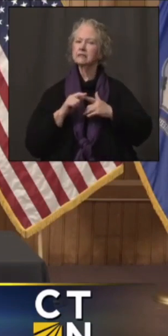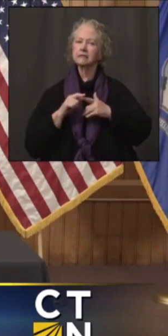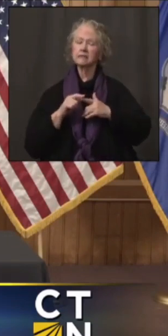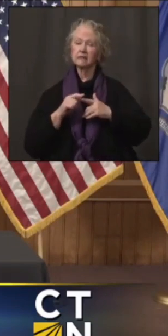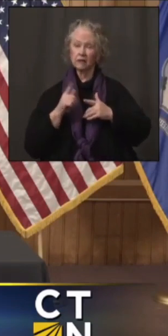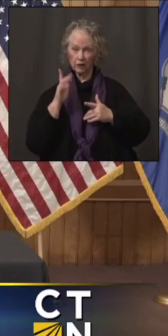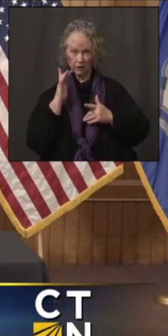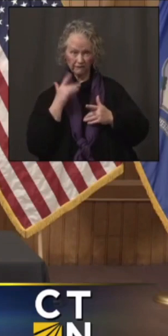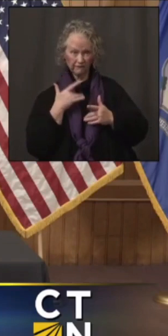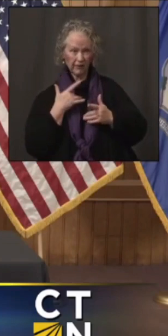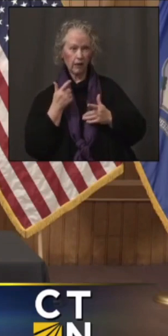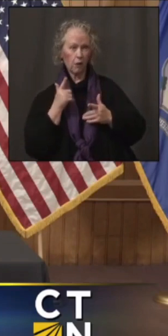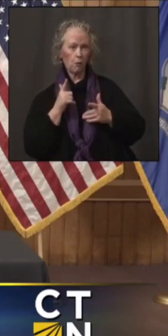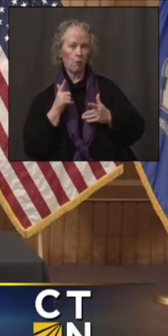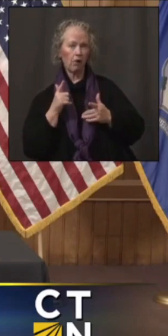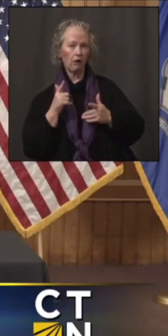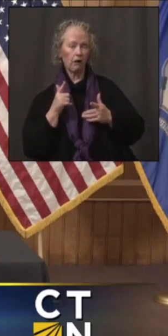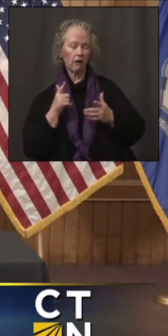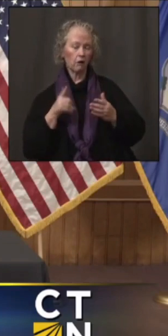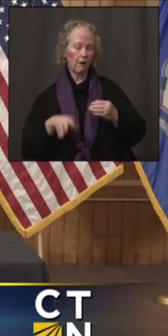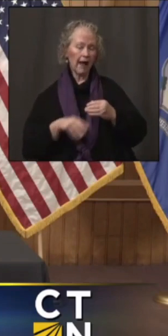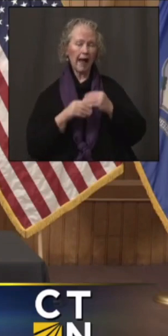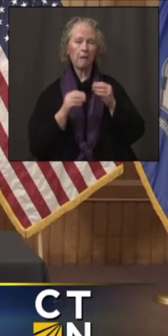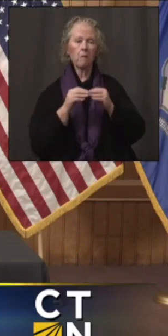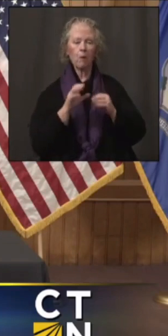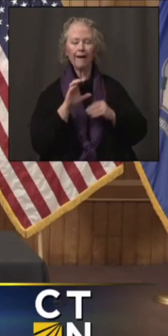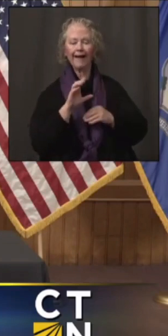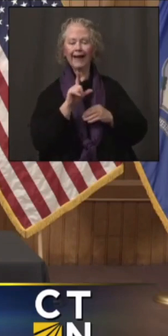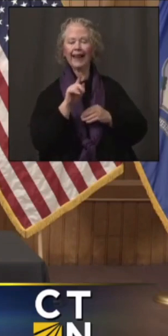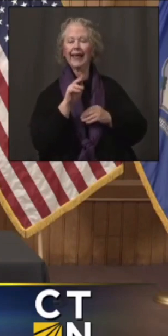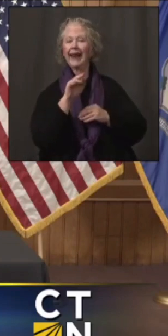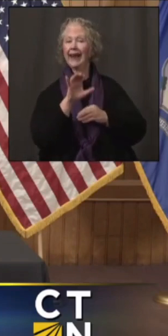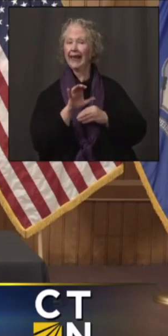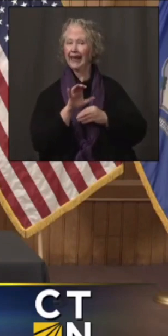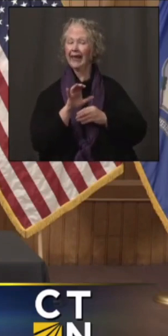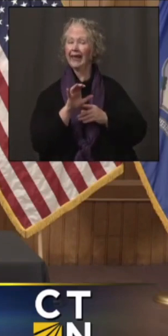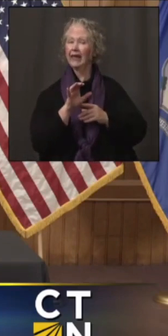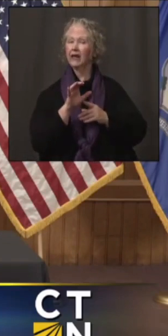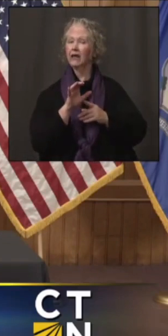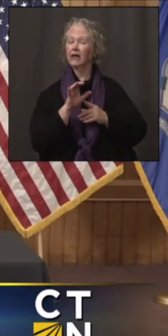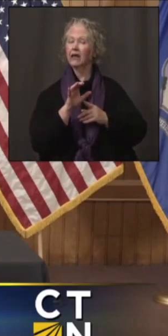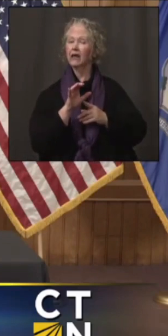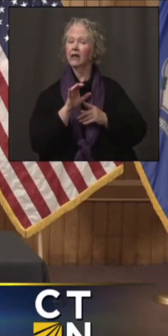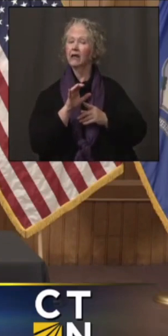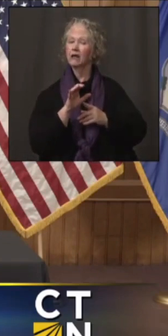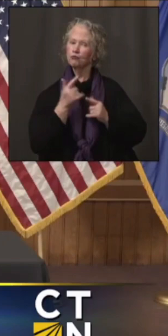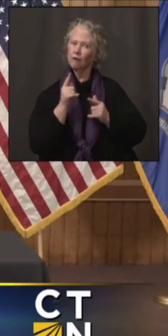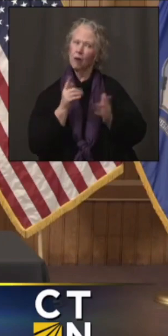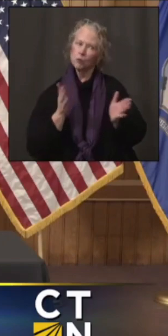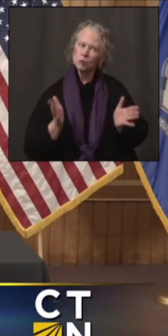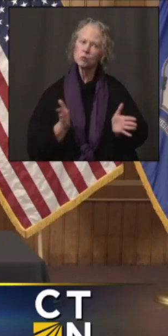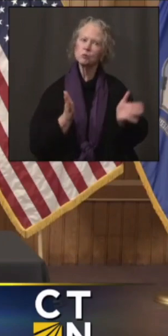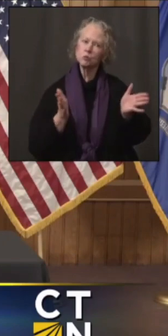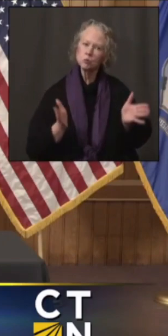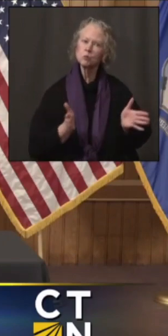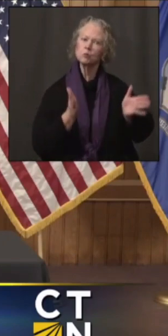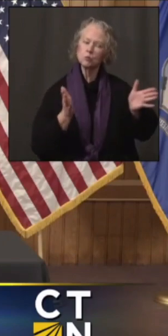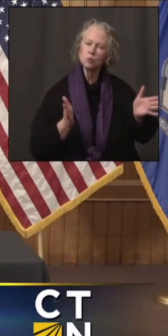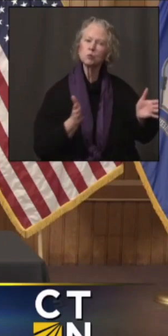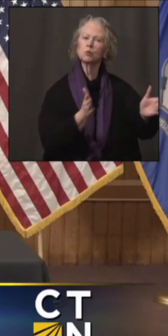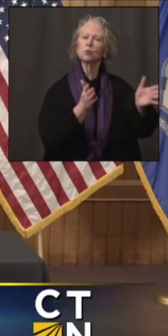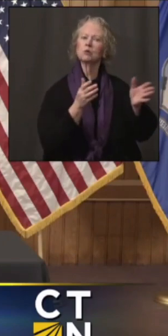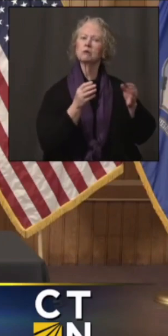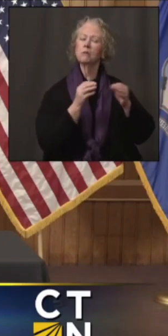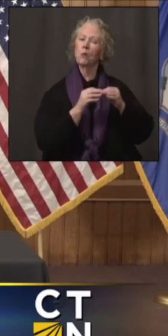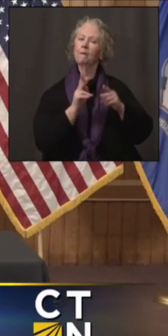clinics added to beyond just the three, um, for nursing homes to, to try to, to get some of those hesitant people